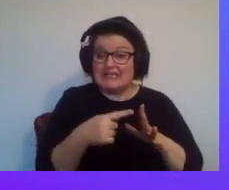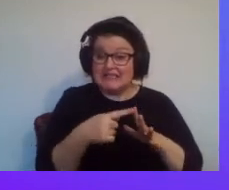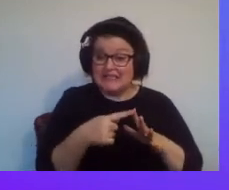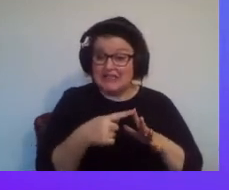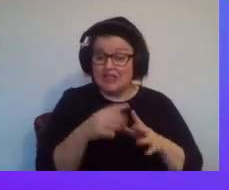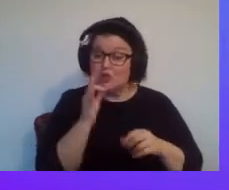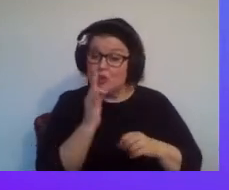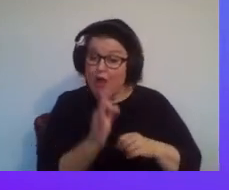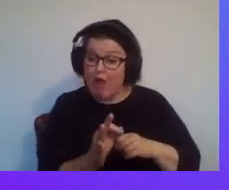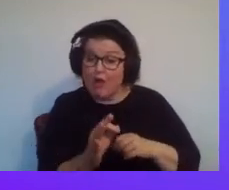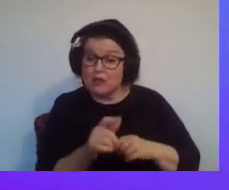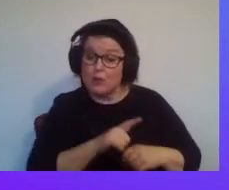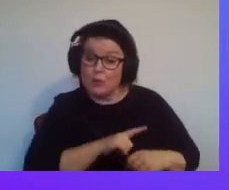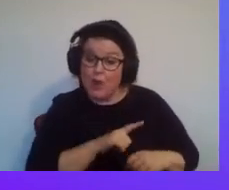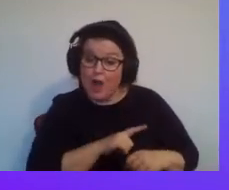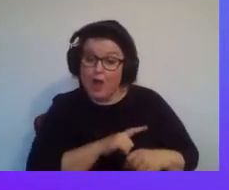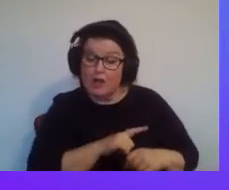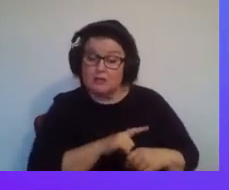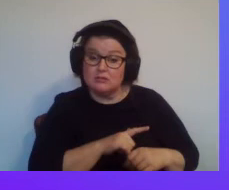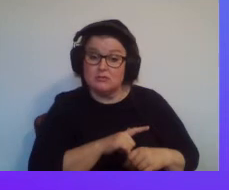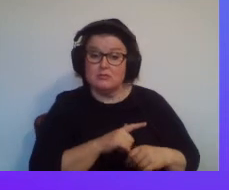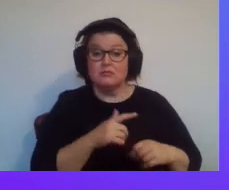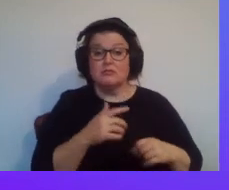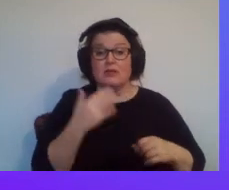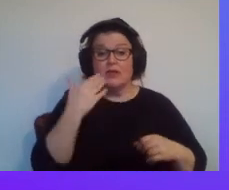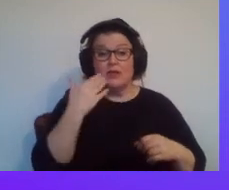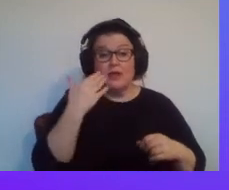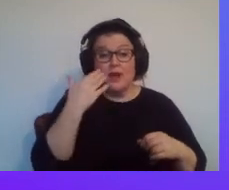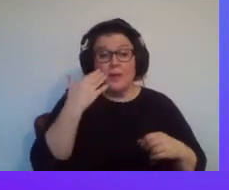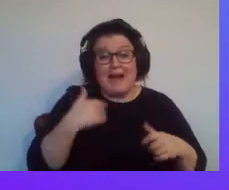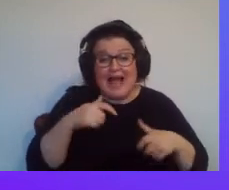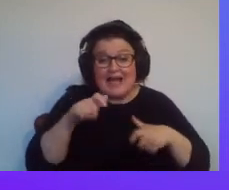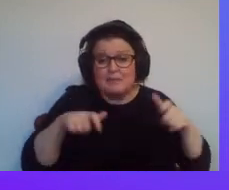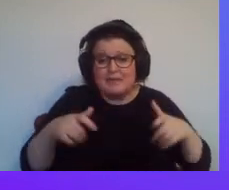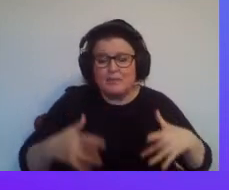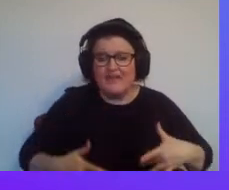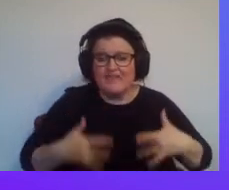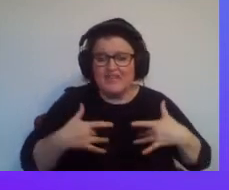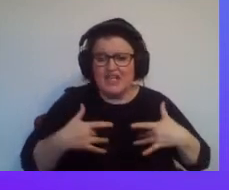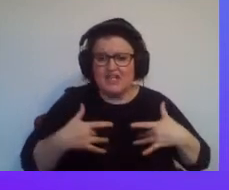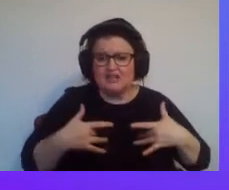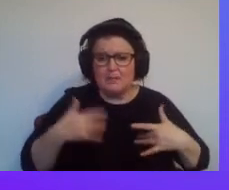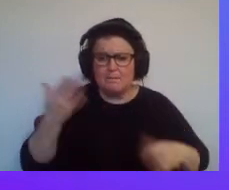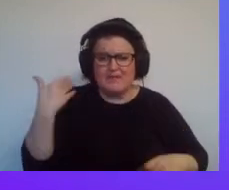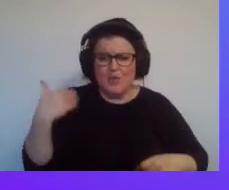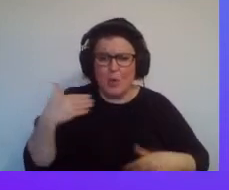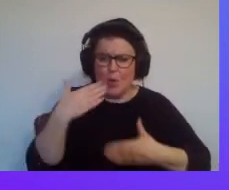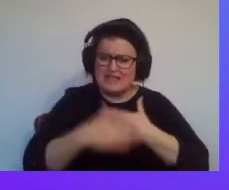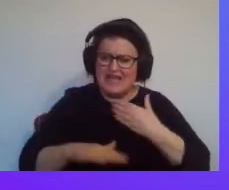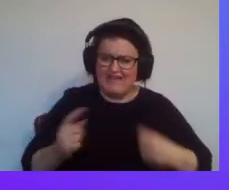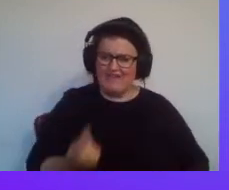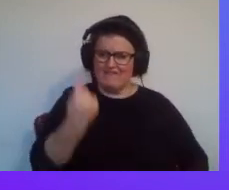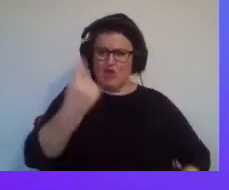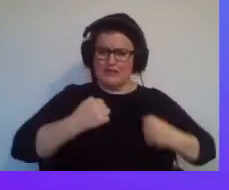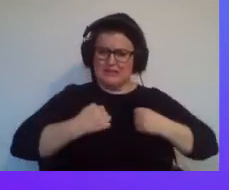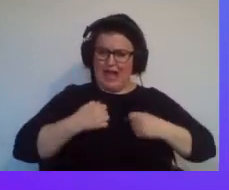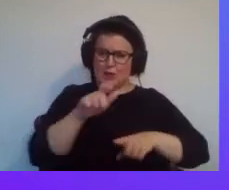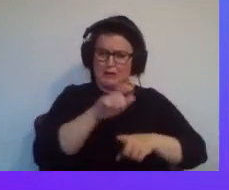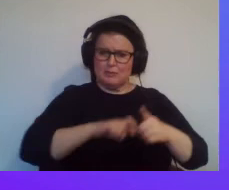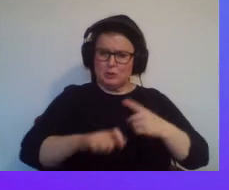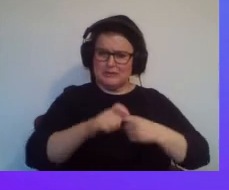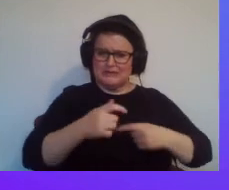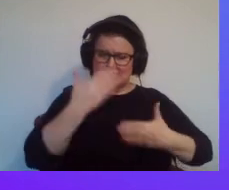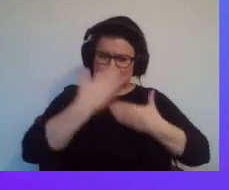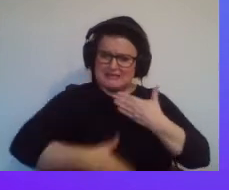childbirth. We know mental health services disproportionately, particularly black men, diagnosed with paranoid